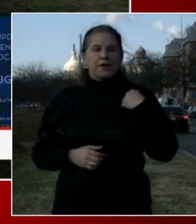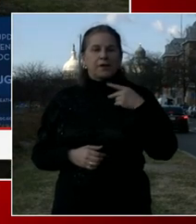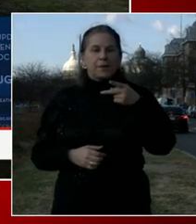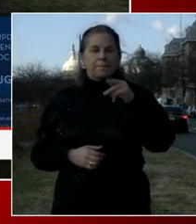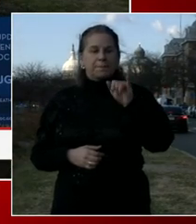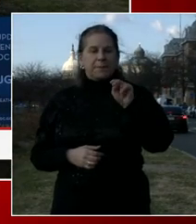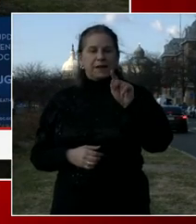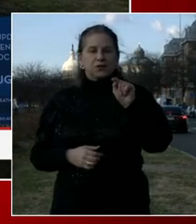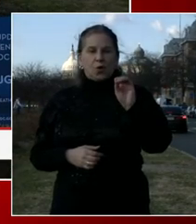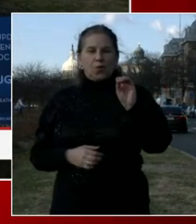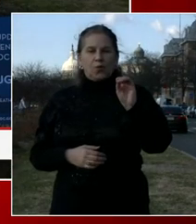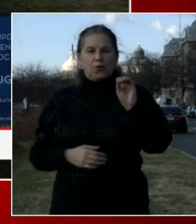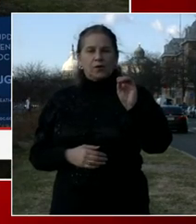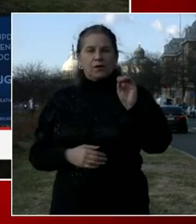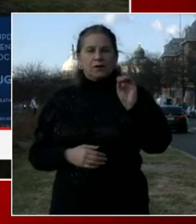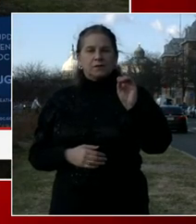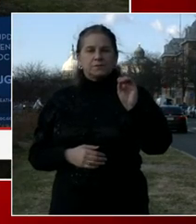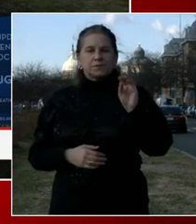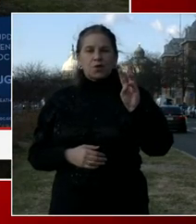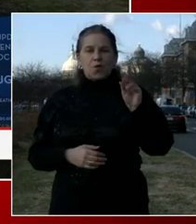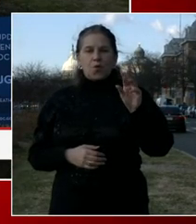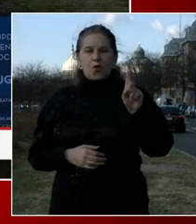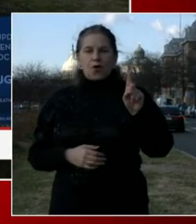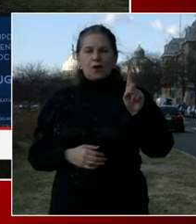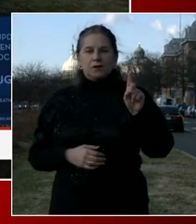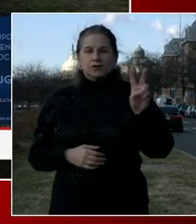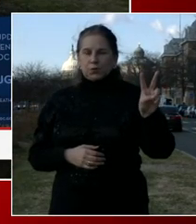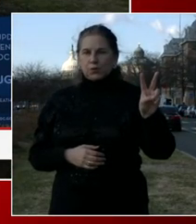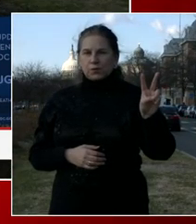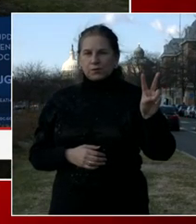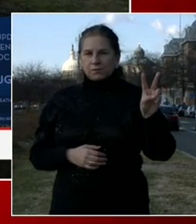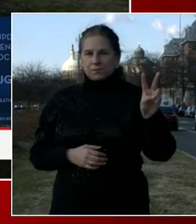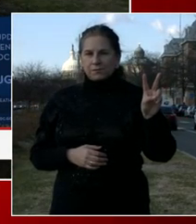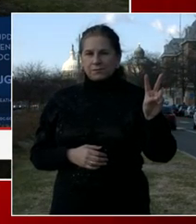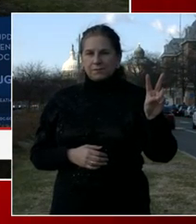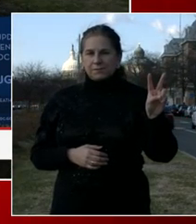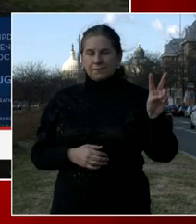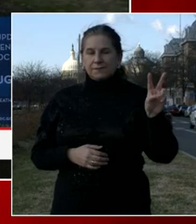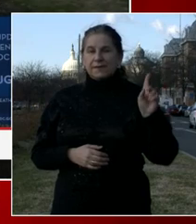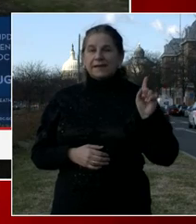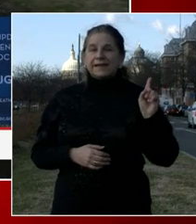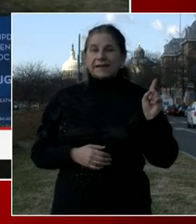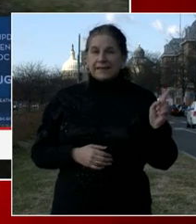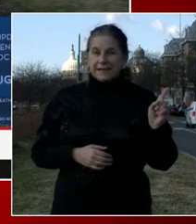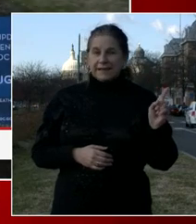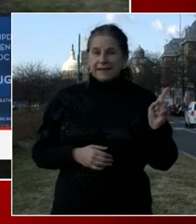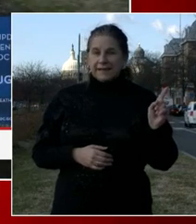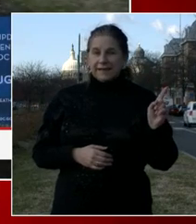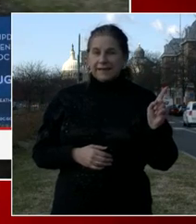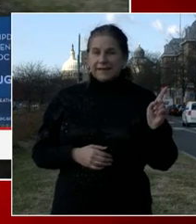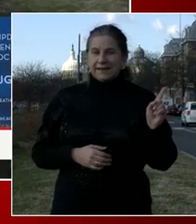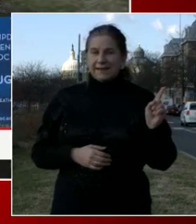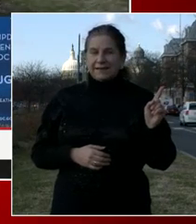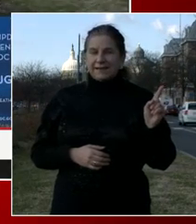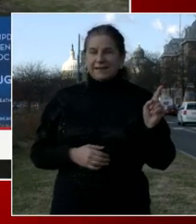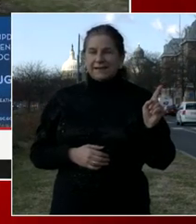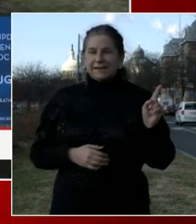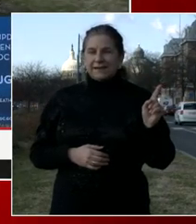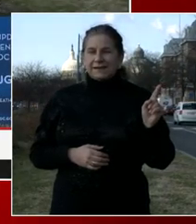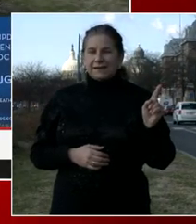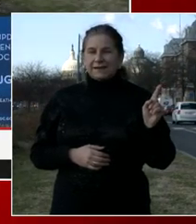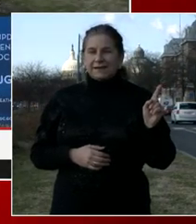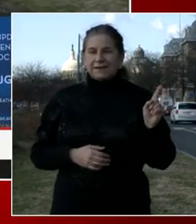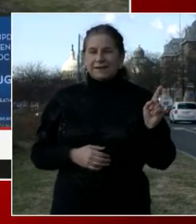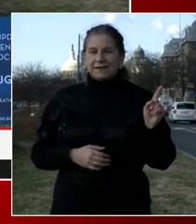ward two encompasses a good part of the affected areas uh, around the white house and the national mall council member